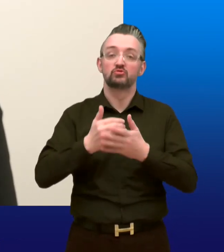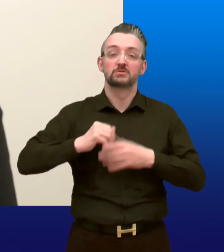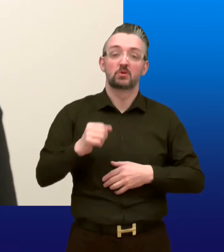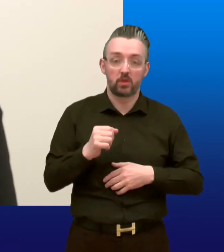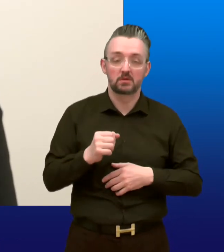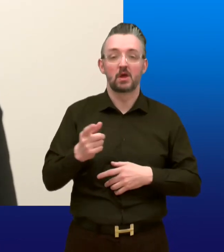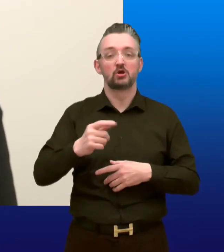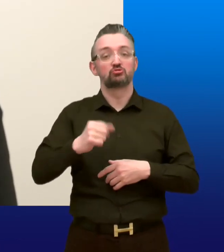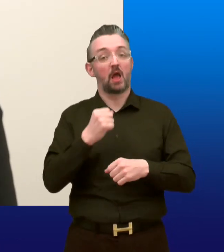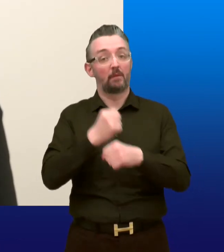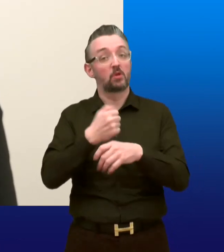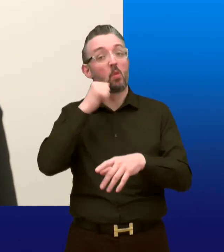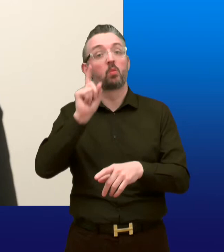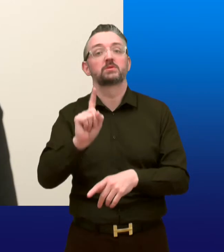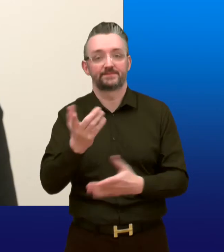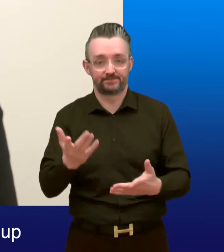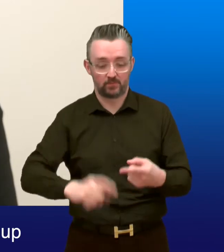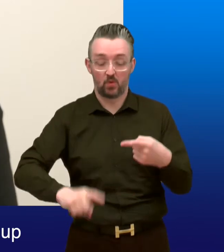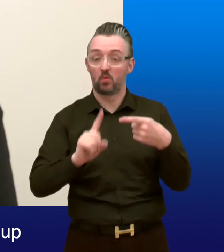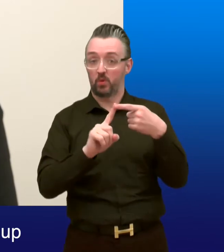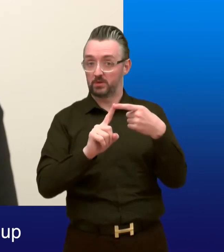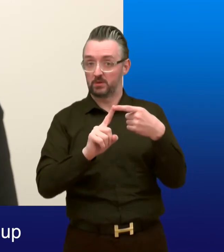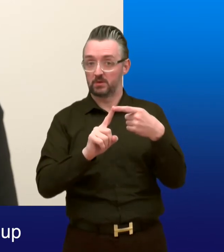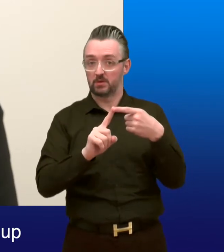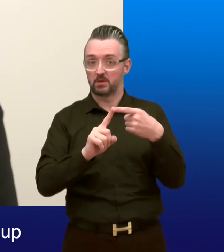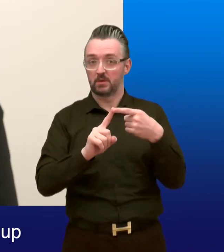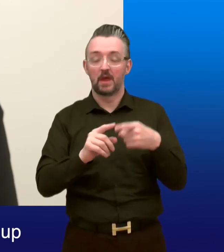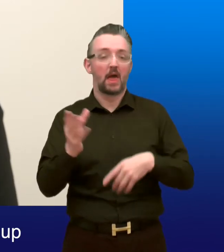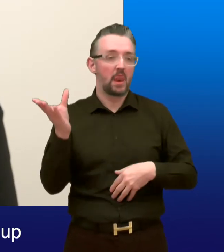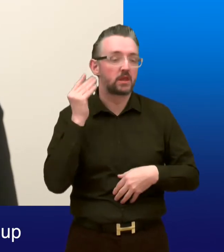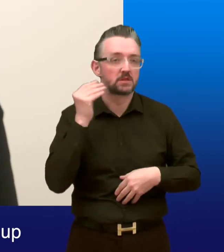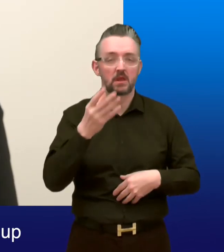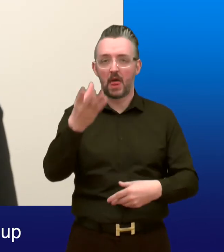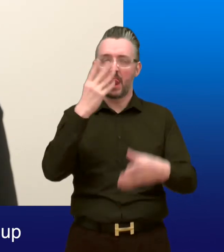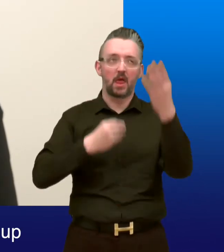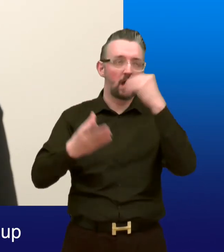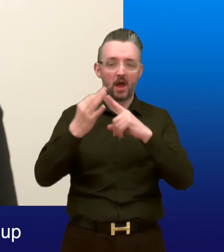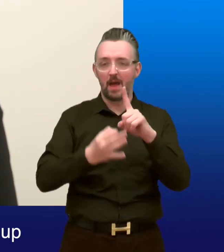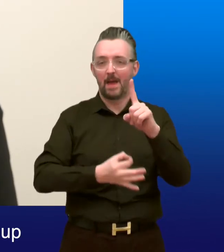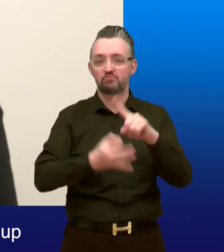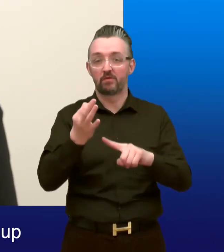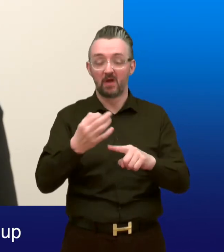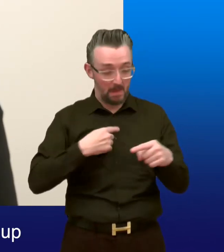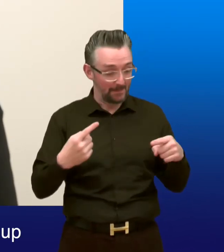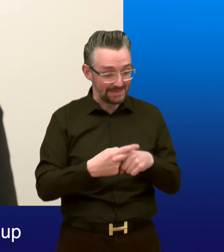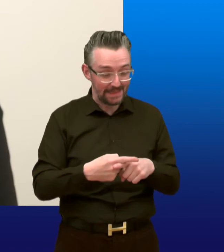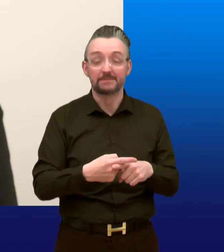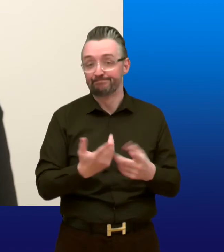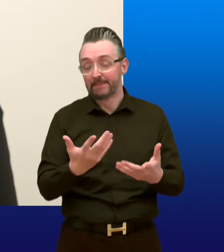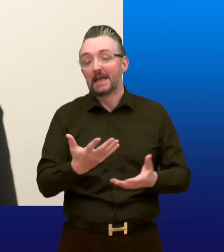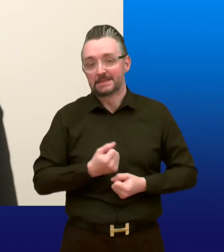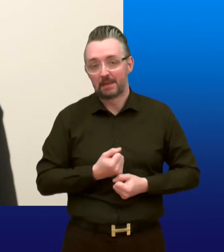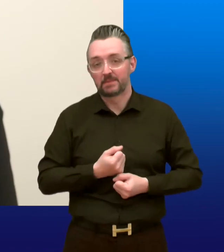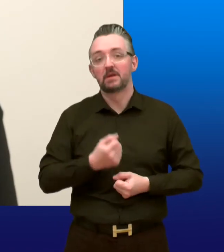Scotland and the Scottish Government will. 1. Listen, learn and improve by owning up to mistakes and valuing feedback,